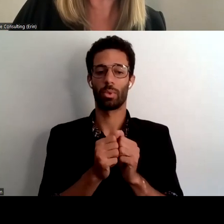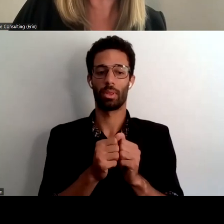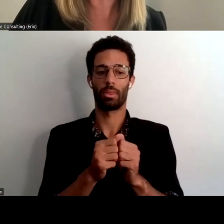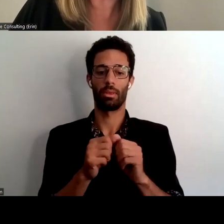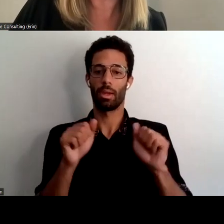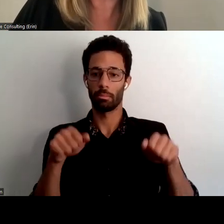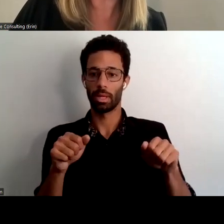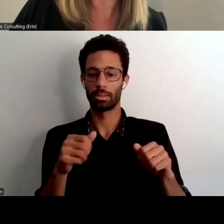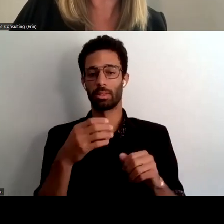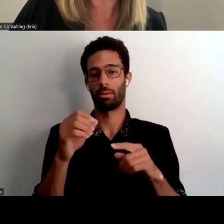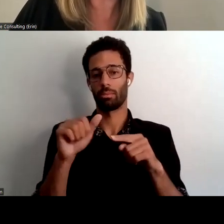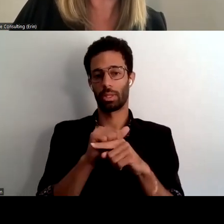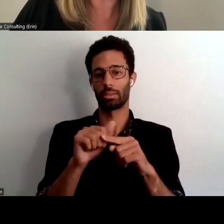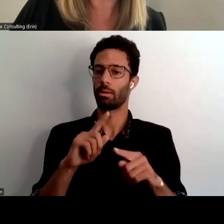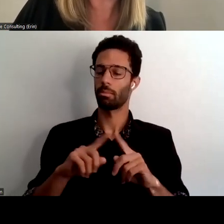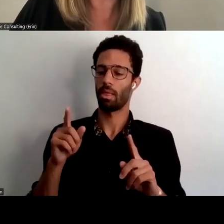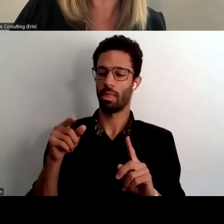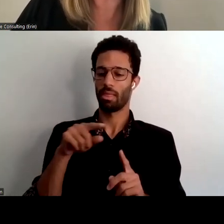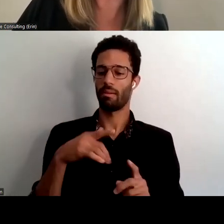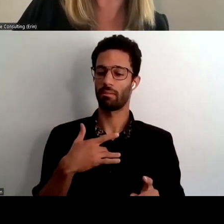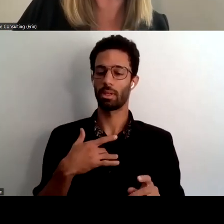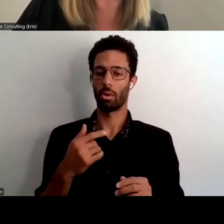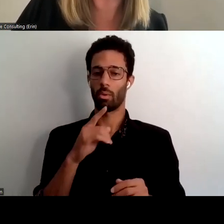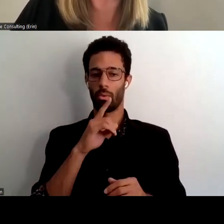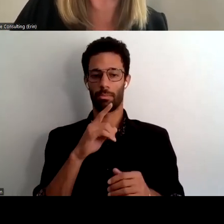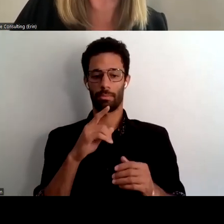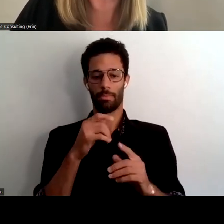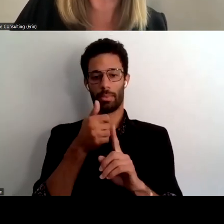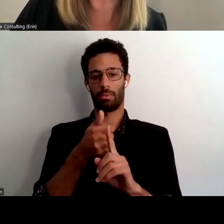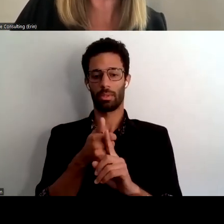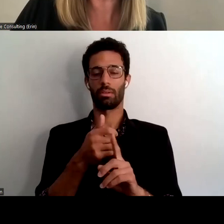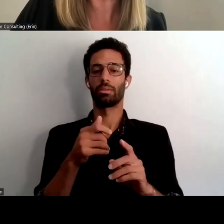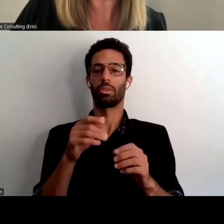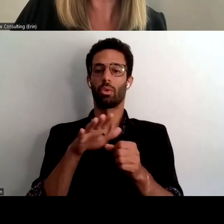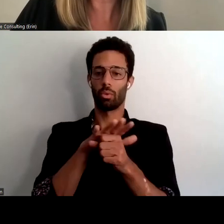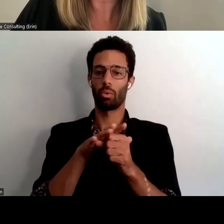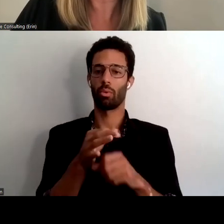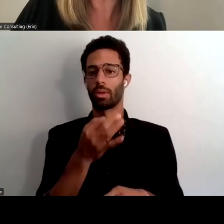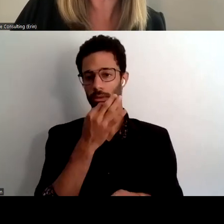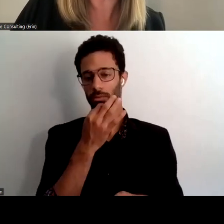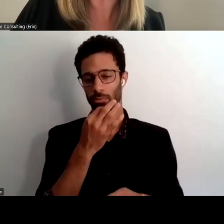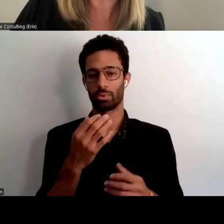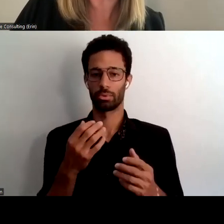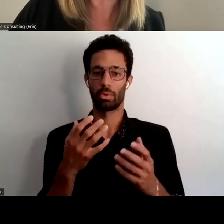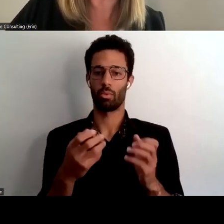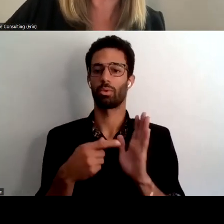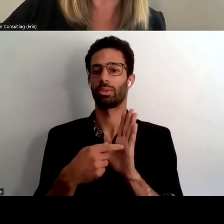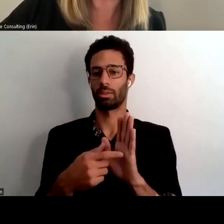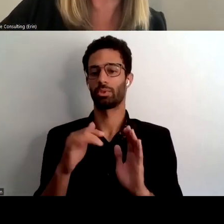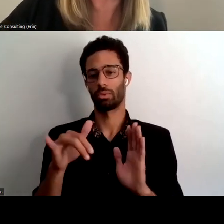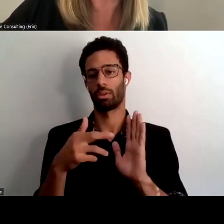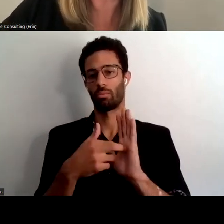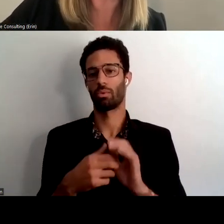they still felt they are the local experts in aging and felt the need to further embrace and demonstrate that role uh they they uh